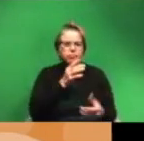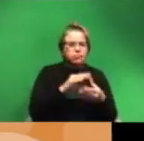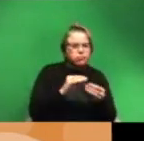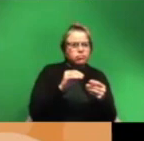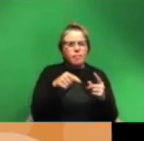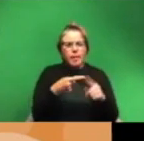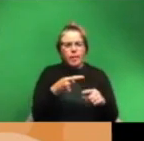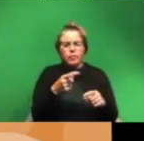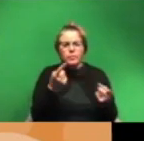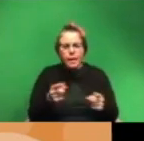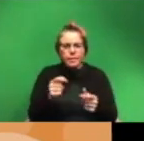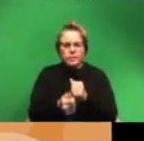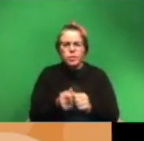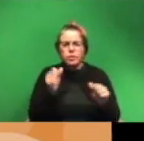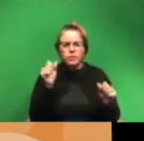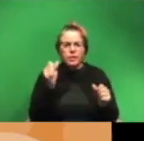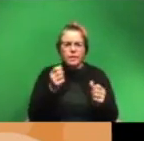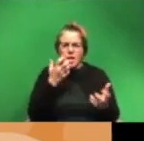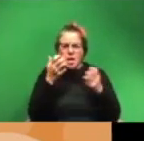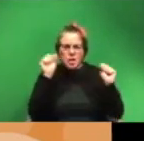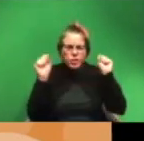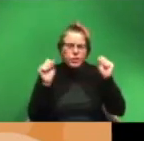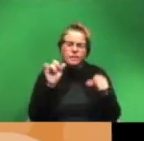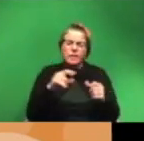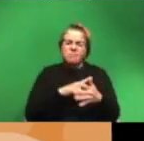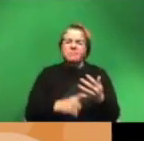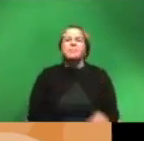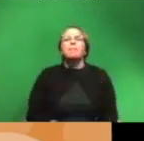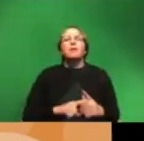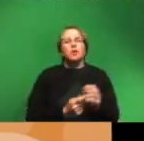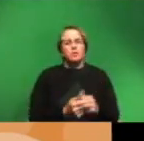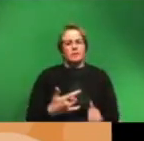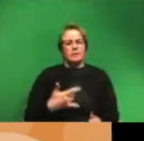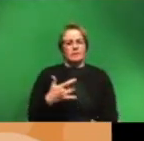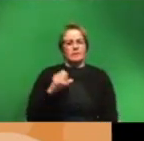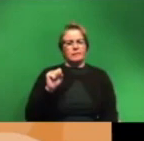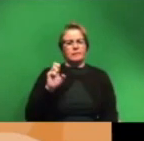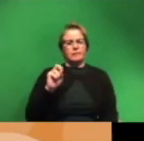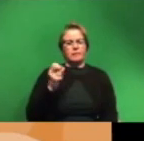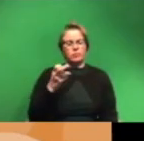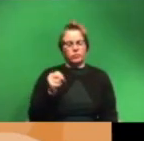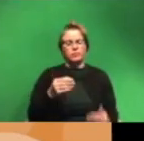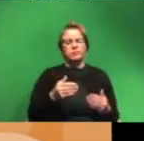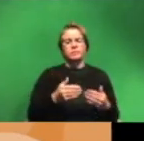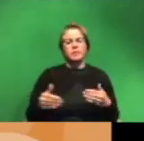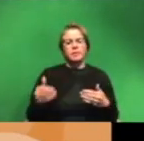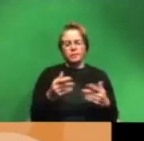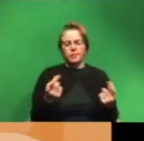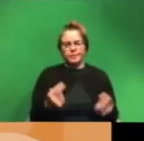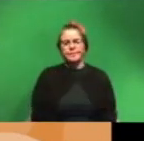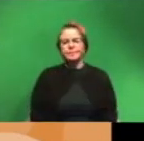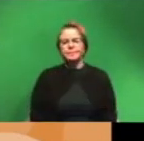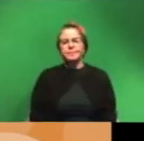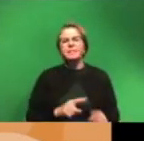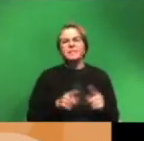listening to the cheering and everything like that so it all starts with sensation and once we go beyond sensation there are many different ways that we can